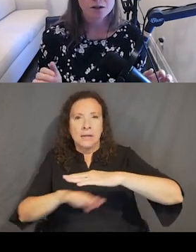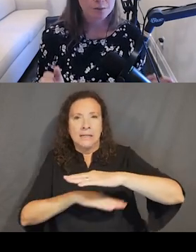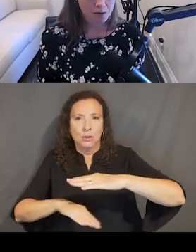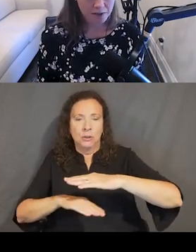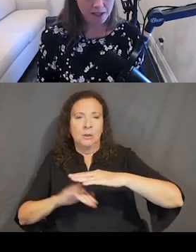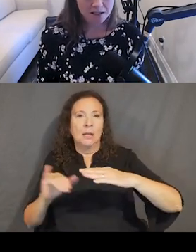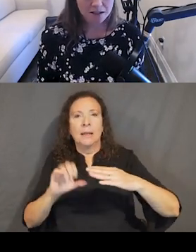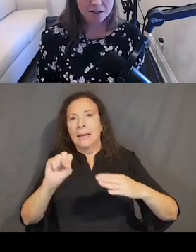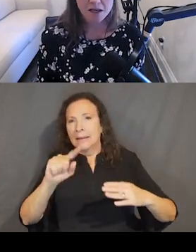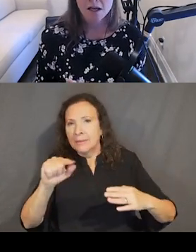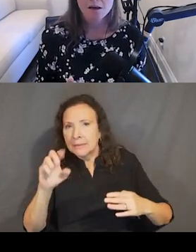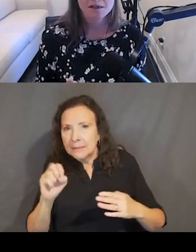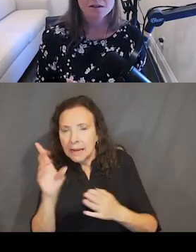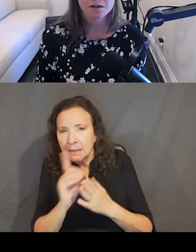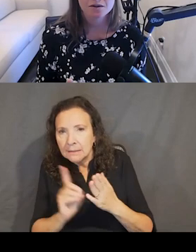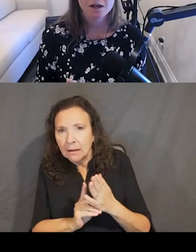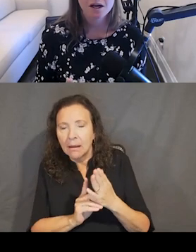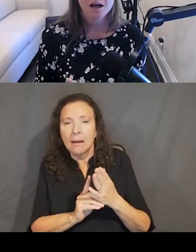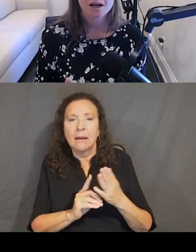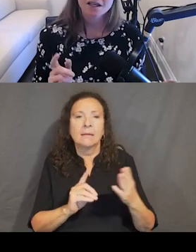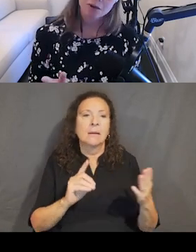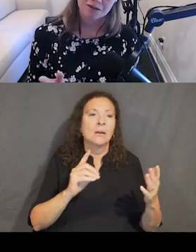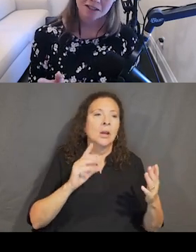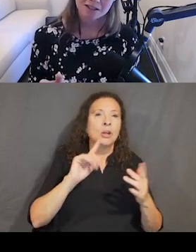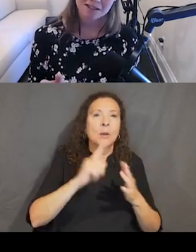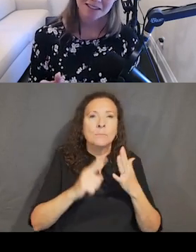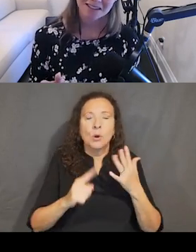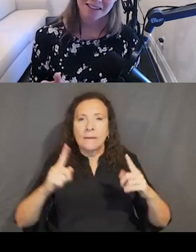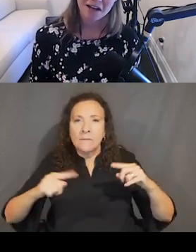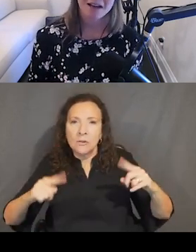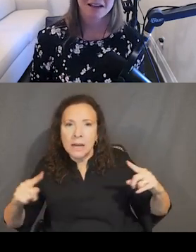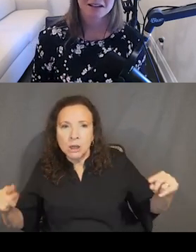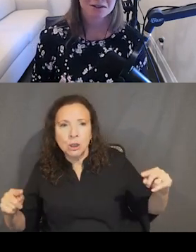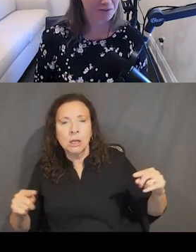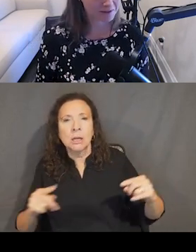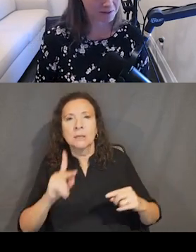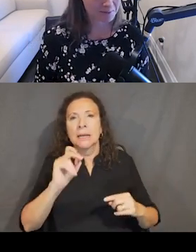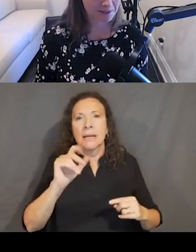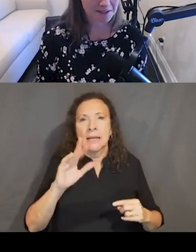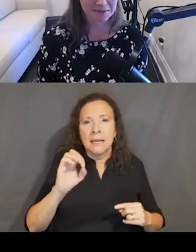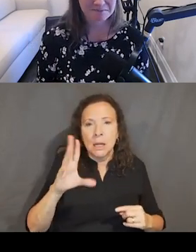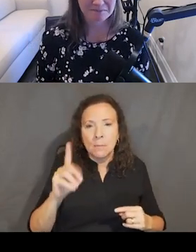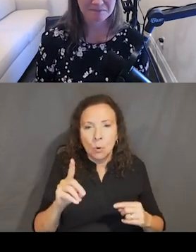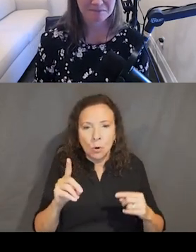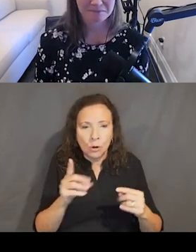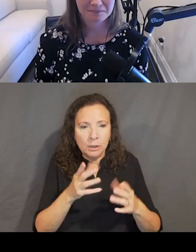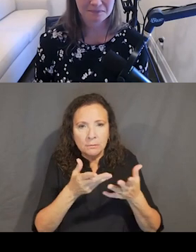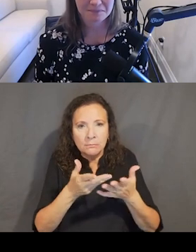and your component variations, but also keyboard interactions and your screen reader experiences.